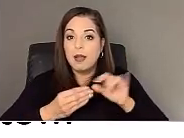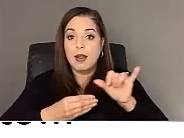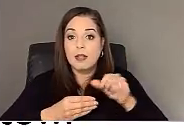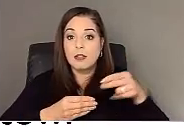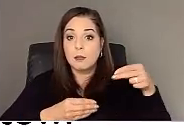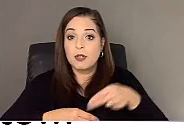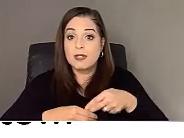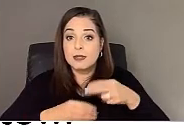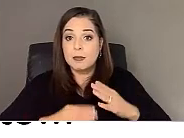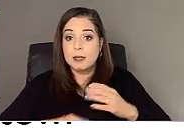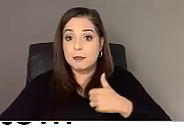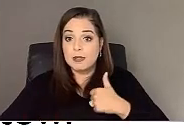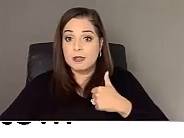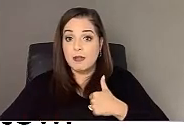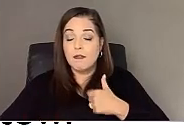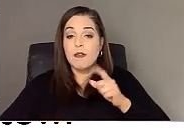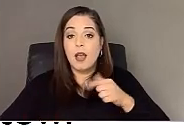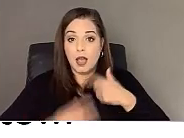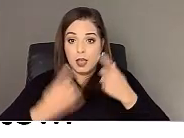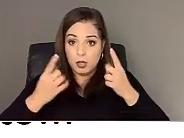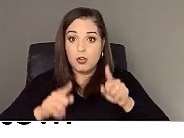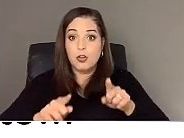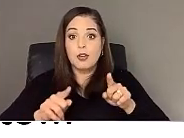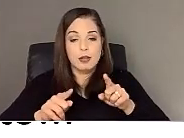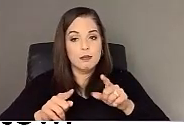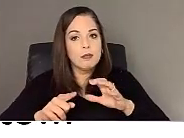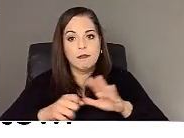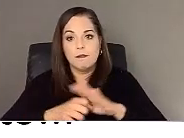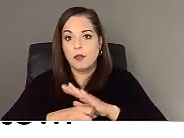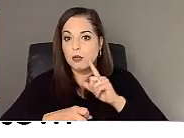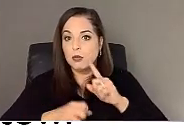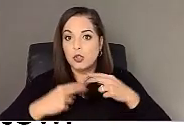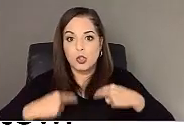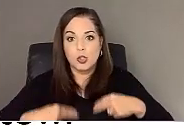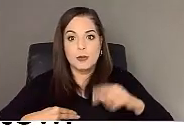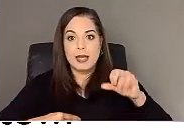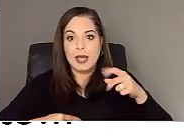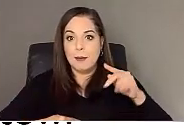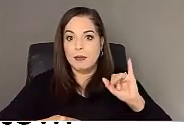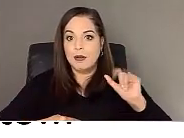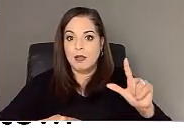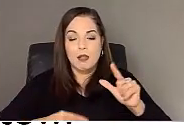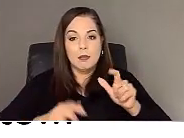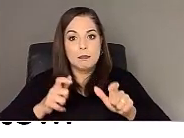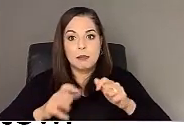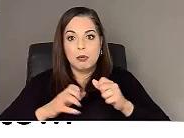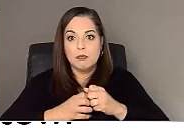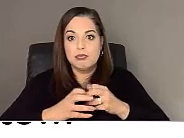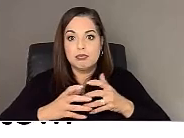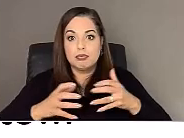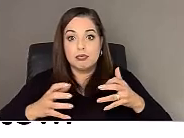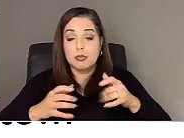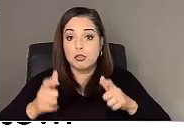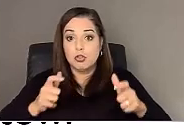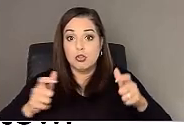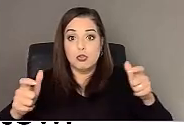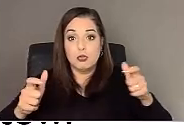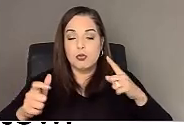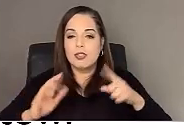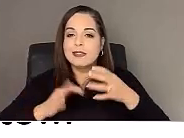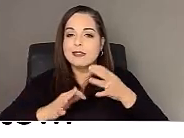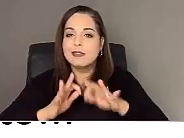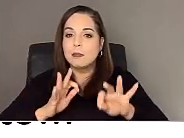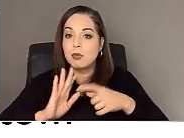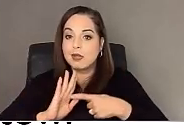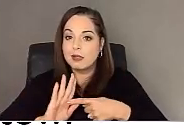um, was, I agree that definitely the human capital was huge. Uh, just, uh, a simple example is